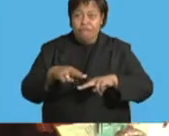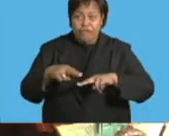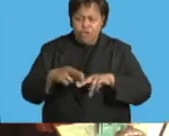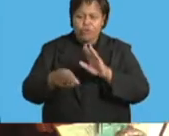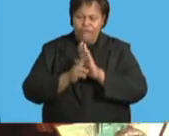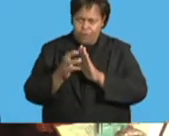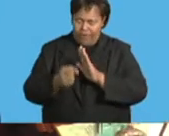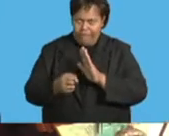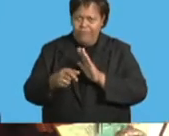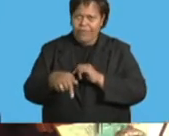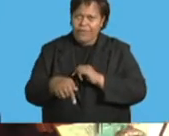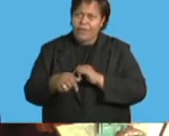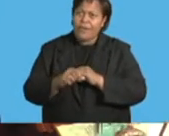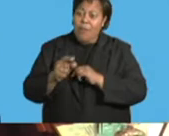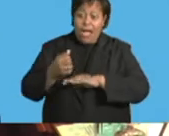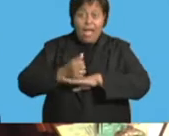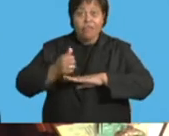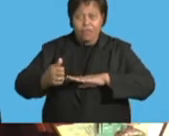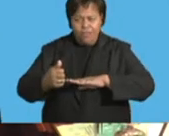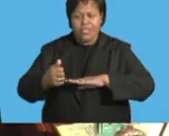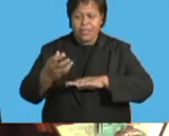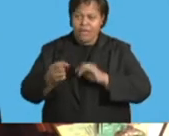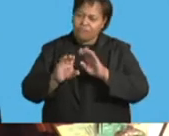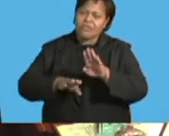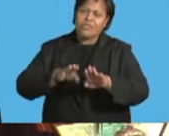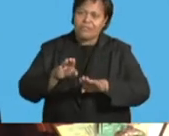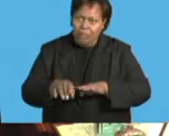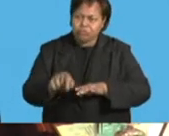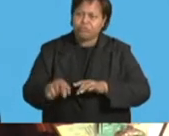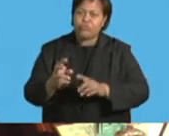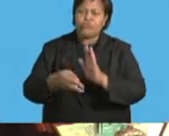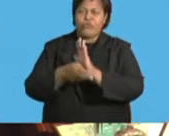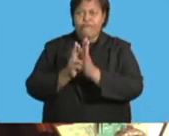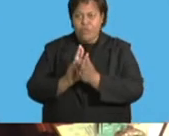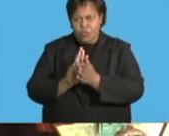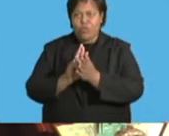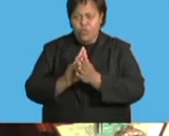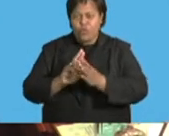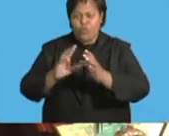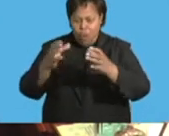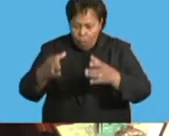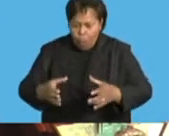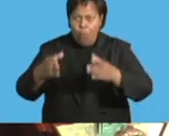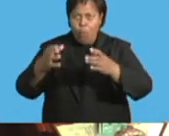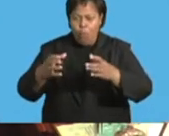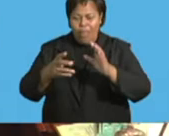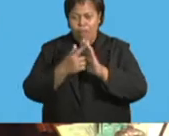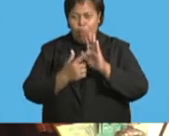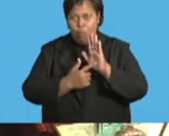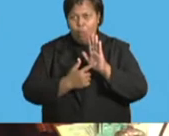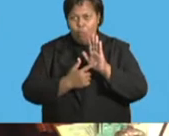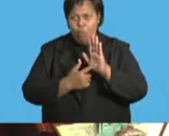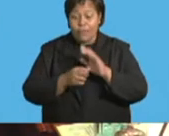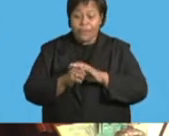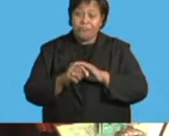and government has taken a bold step in reviewing municipal council's operation holistically. Under the current arrangement,